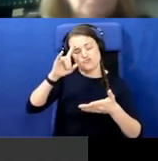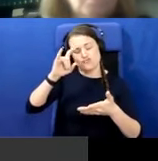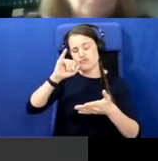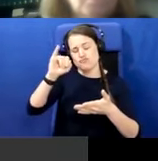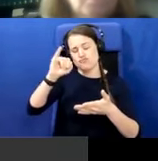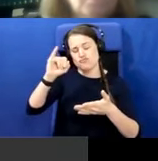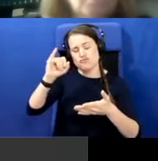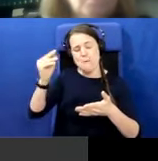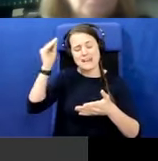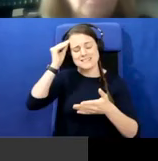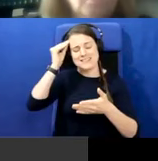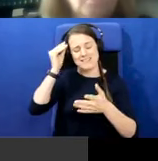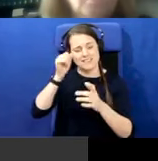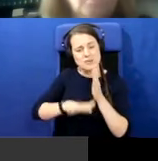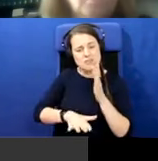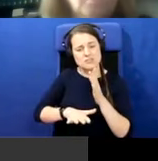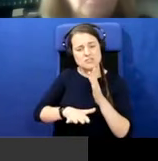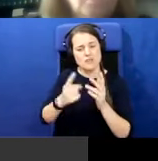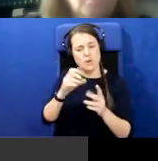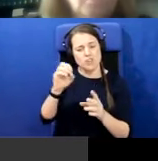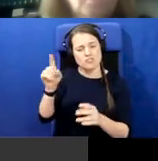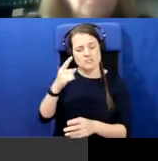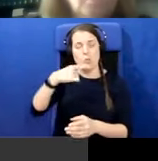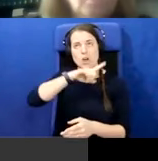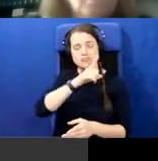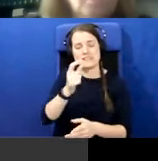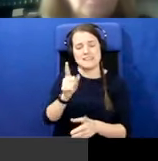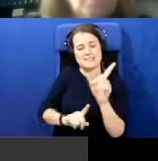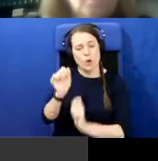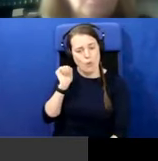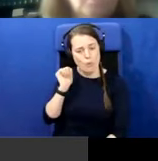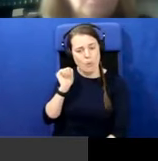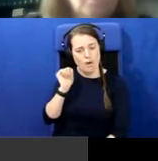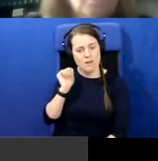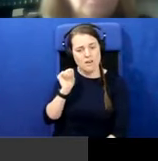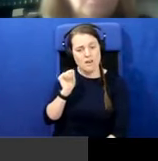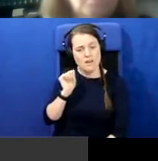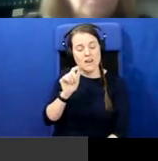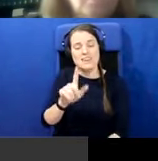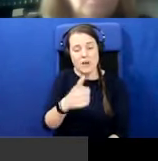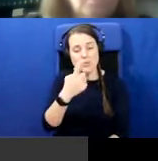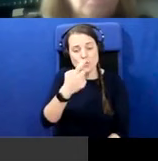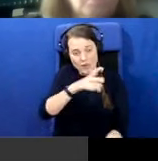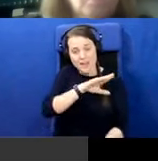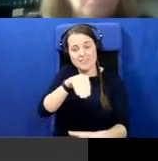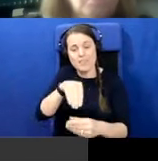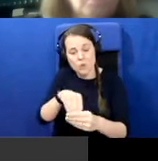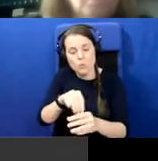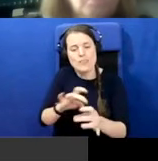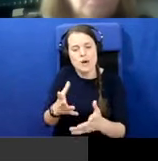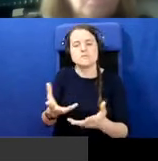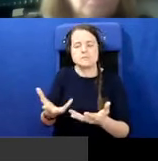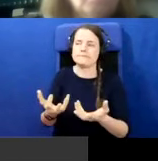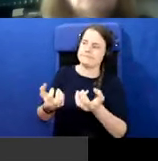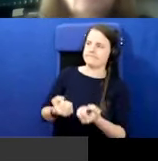years ago. And that can be done without having to, um, without having to concede that this is a recognition of